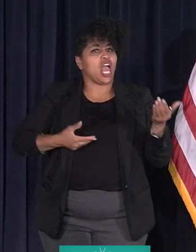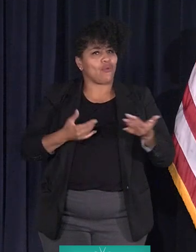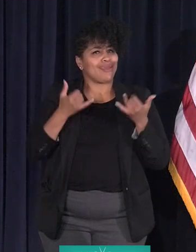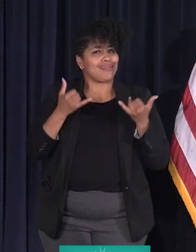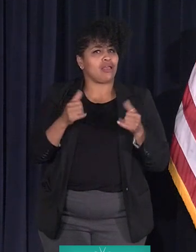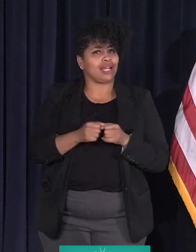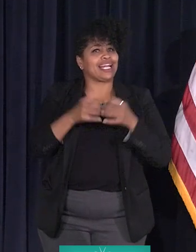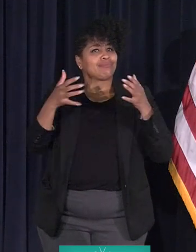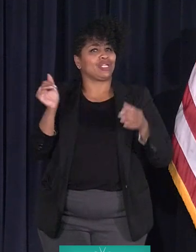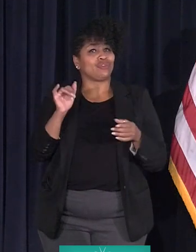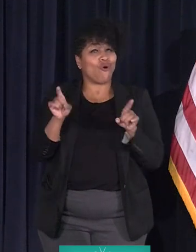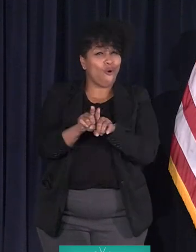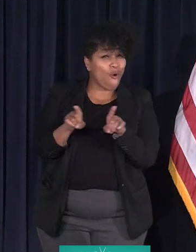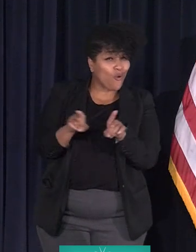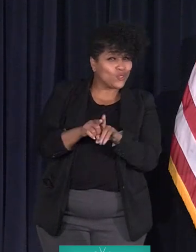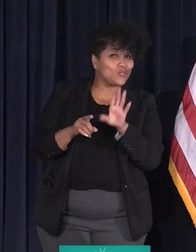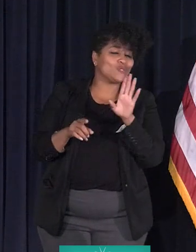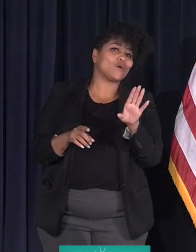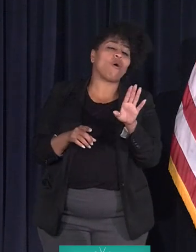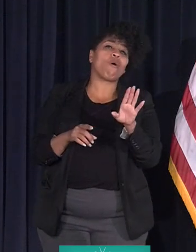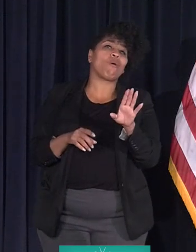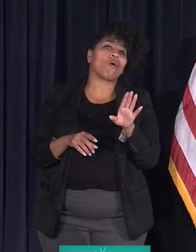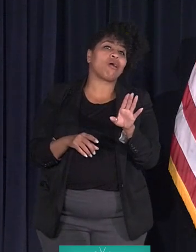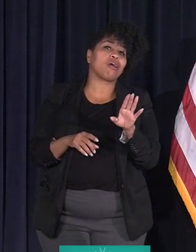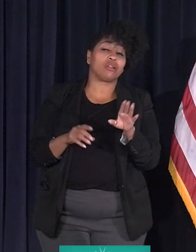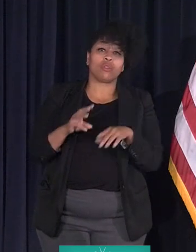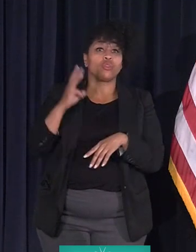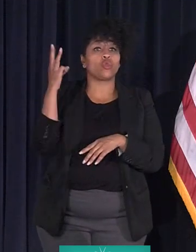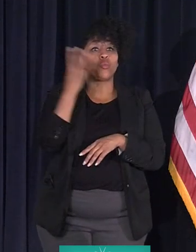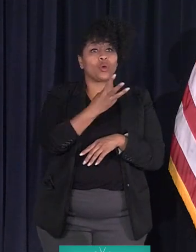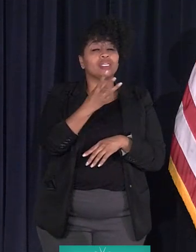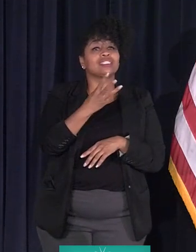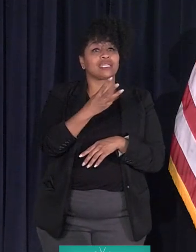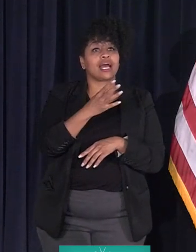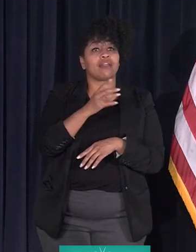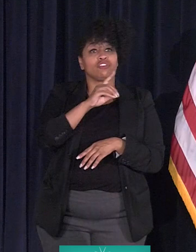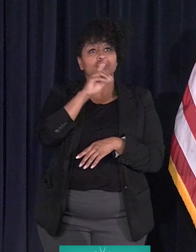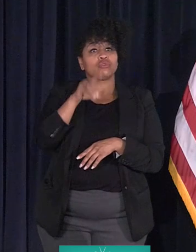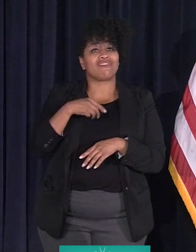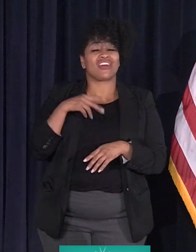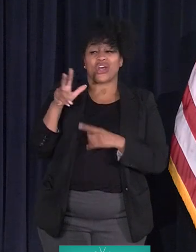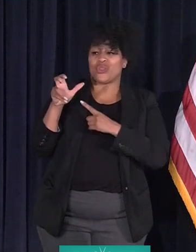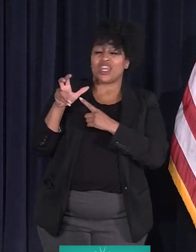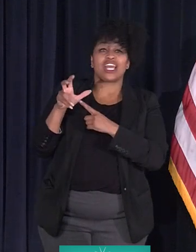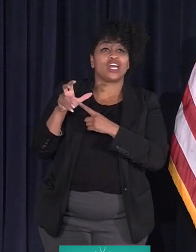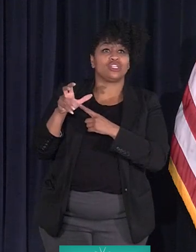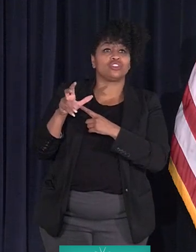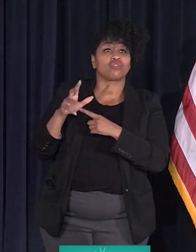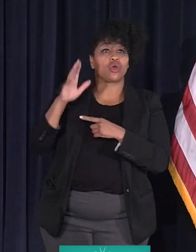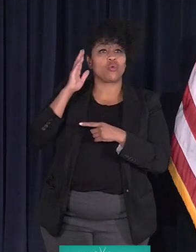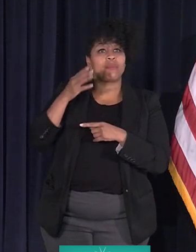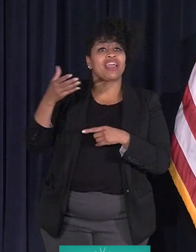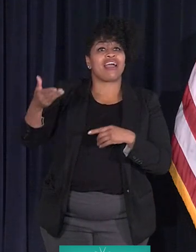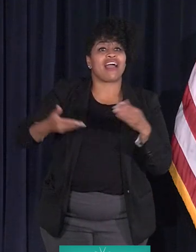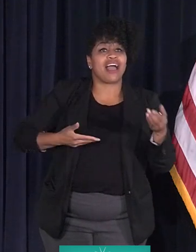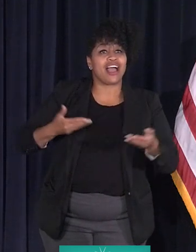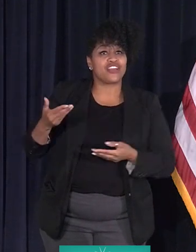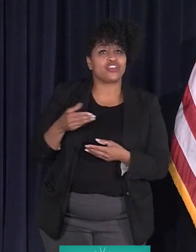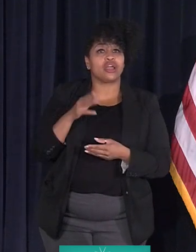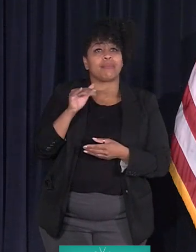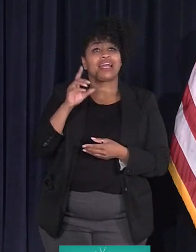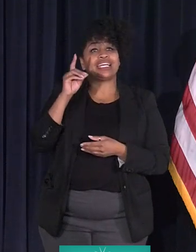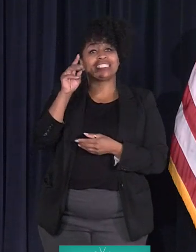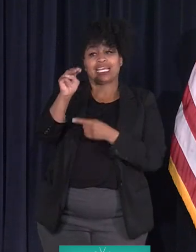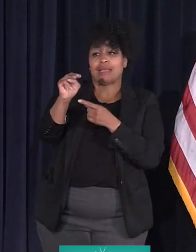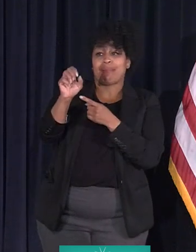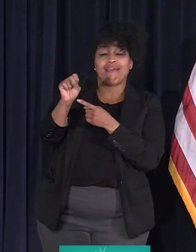And then over on the west side, we have 300 people being hired by DMS. And they